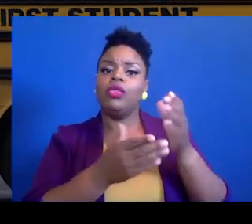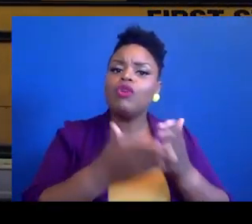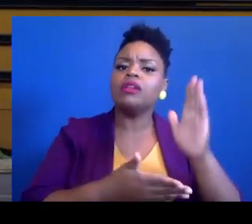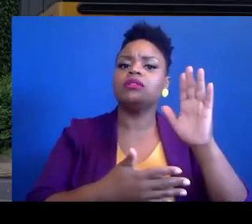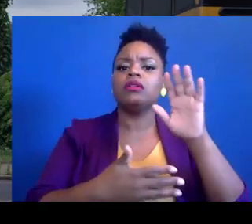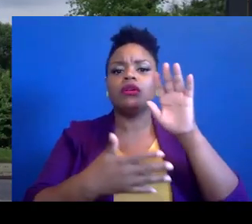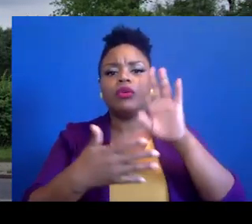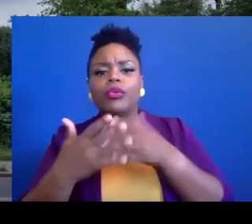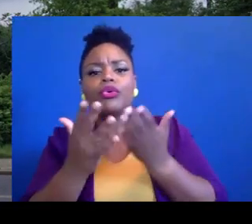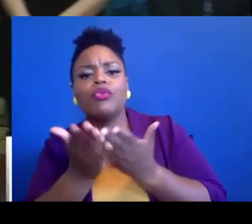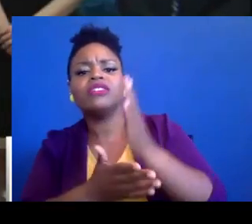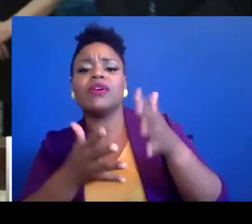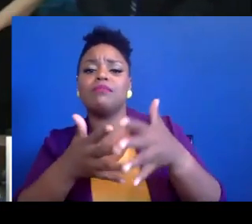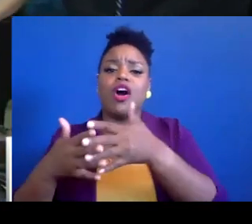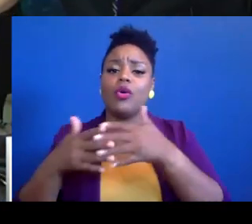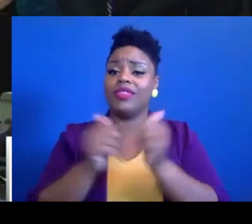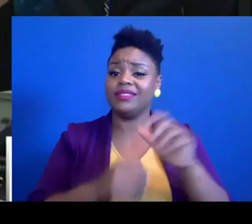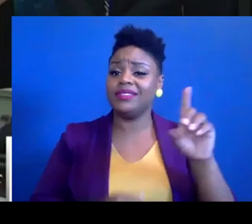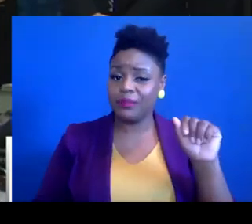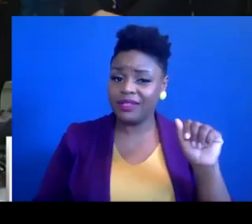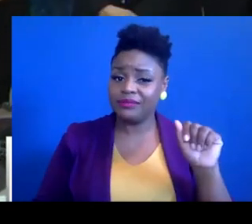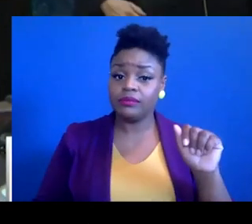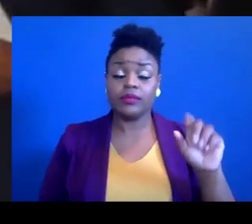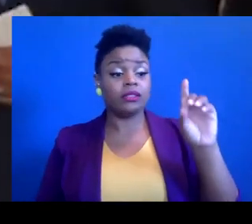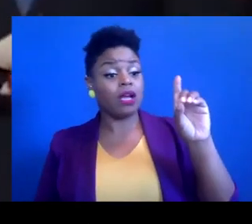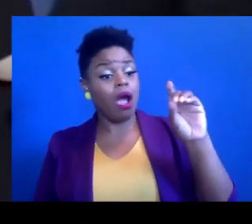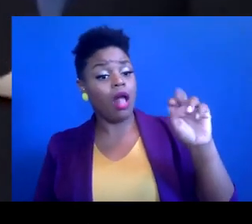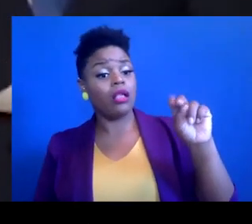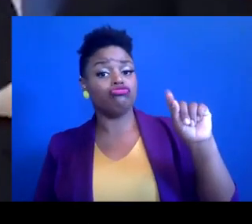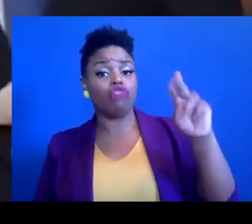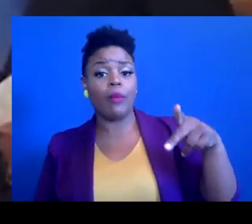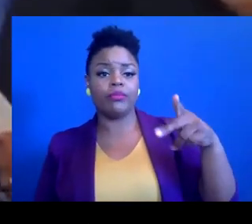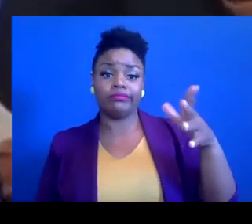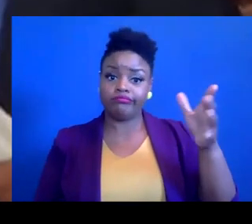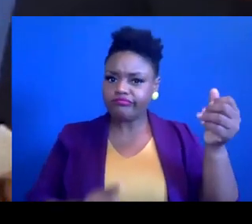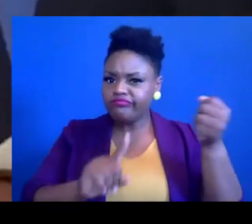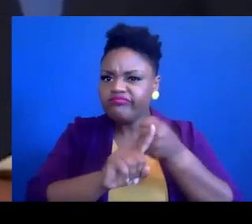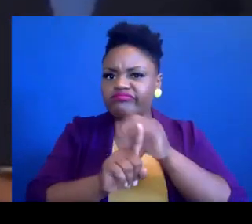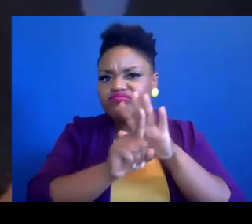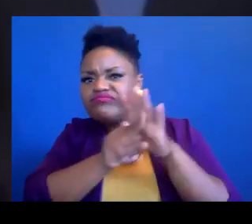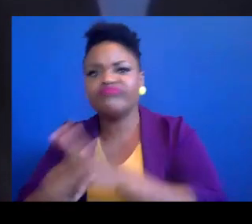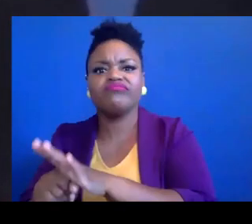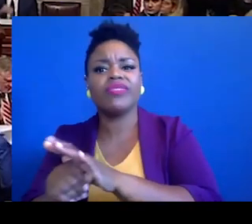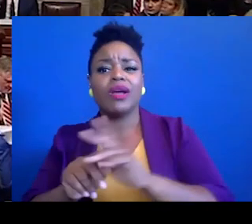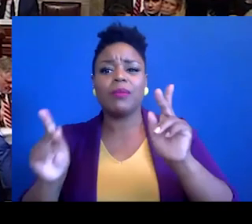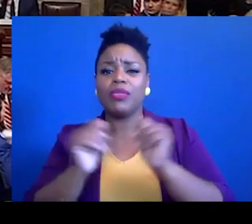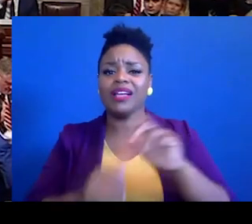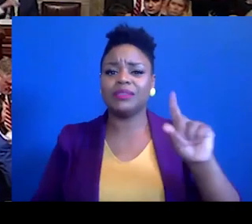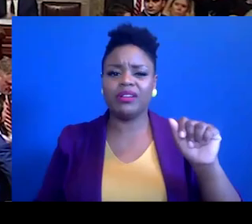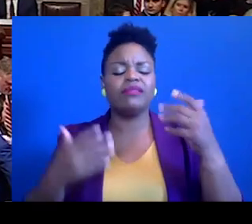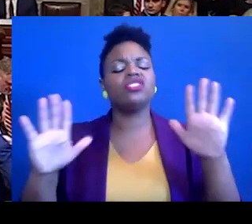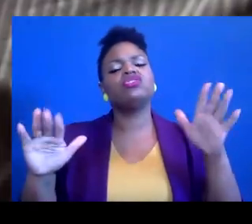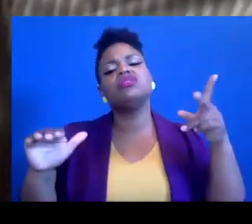students with disabilities. Donald Trump and Republicans have relentlessly attacked the rights of disabled Americans. Democrats